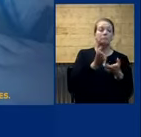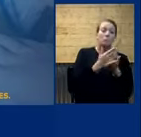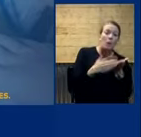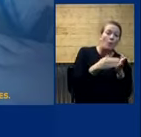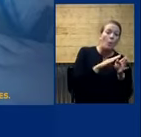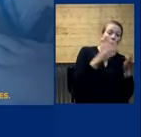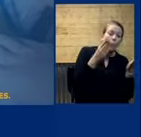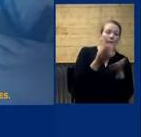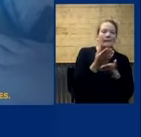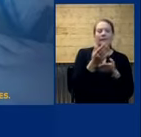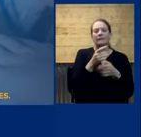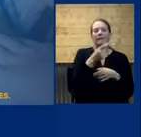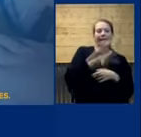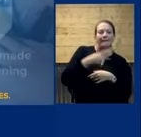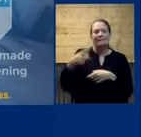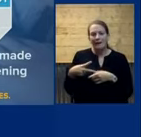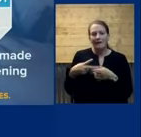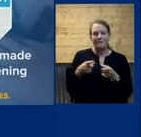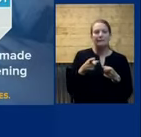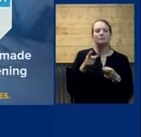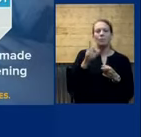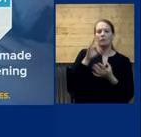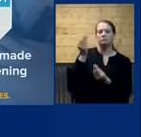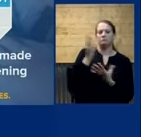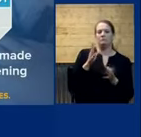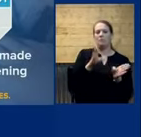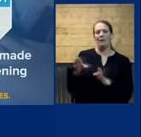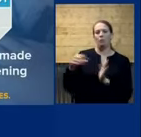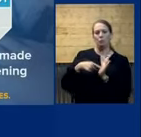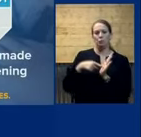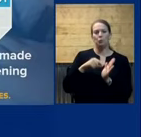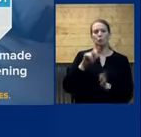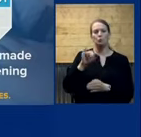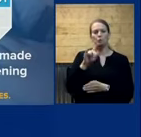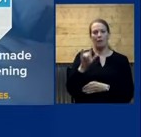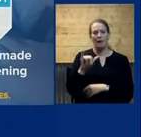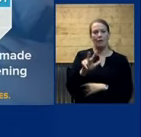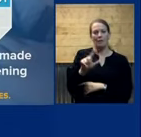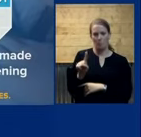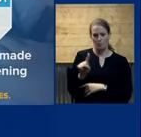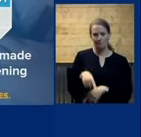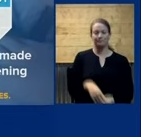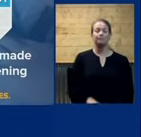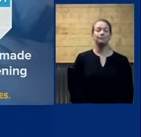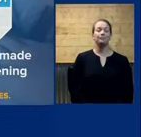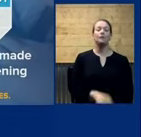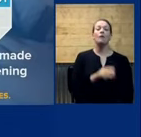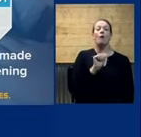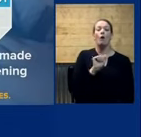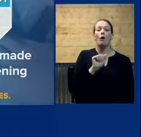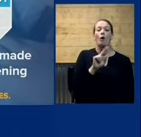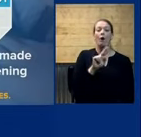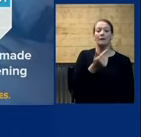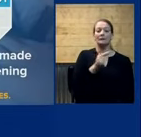those plans would come in on July 31. August 1-7, the state will